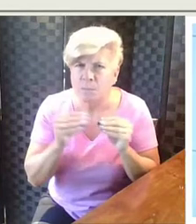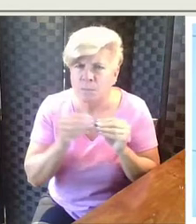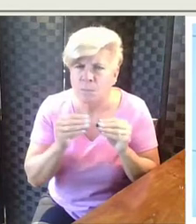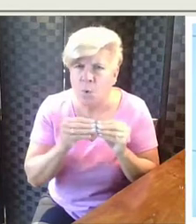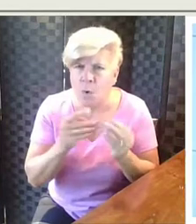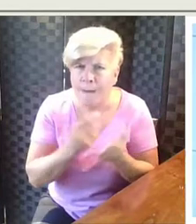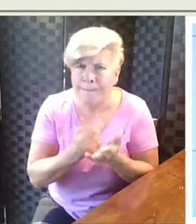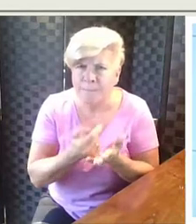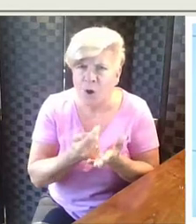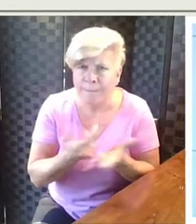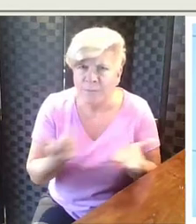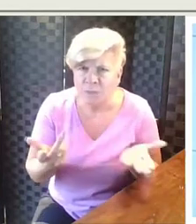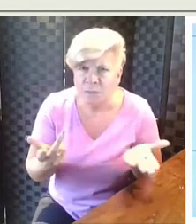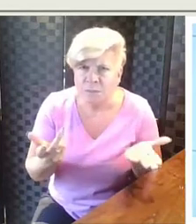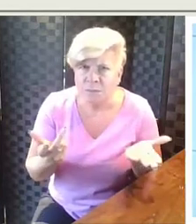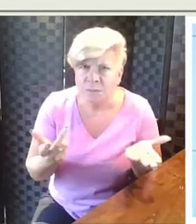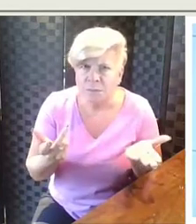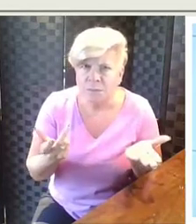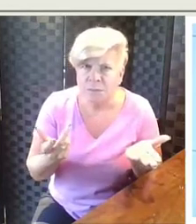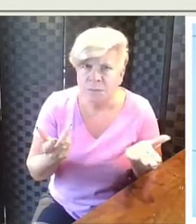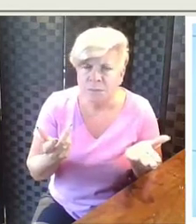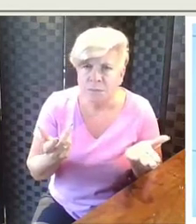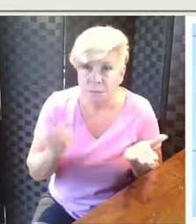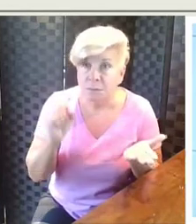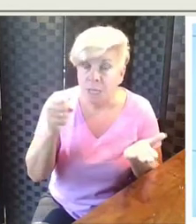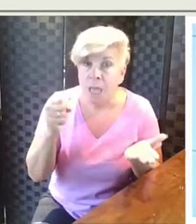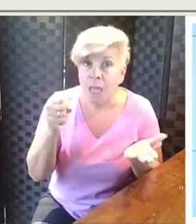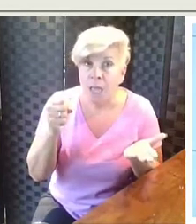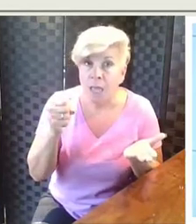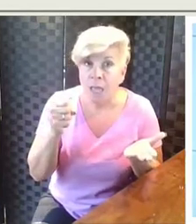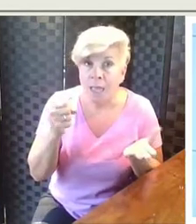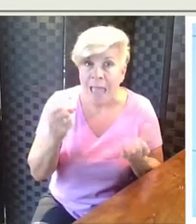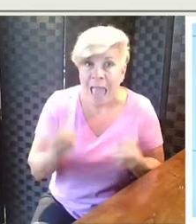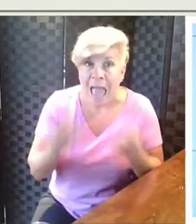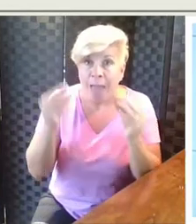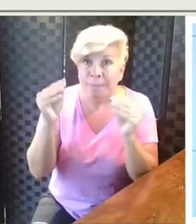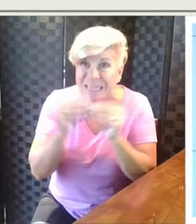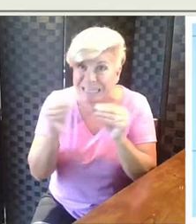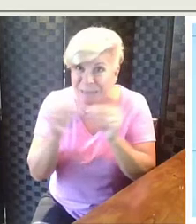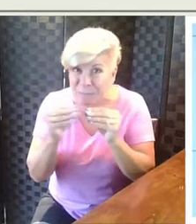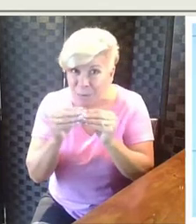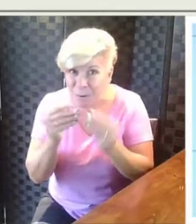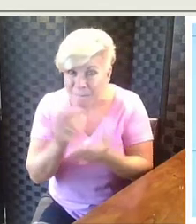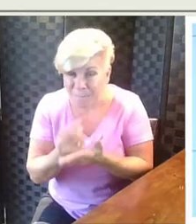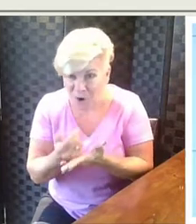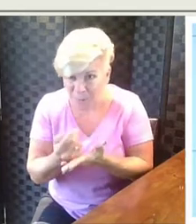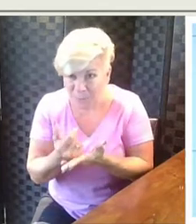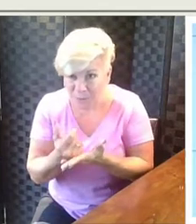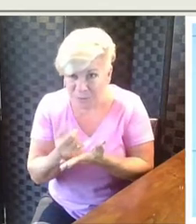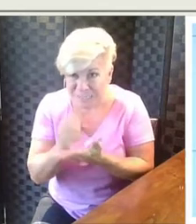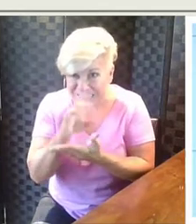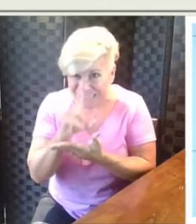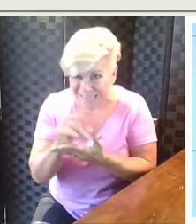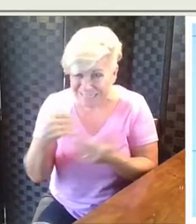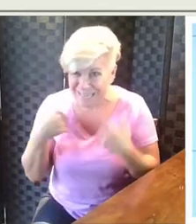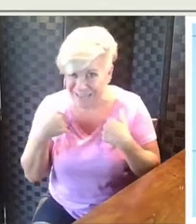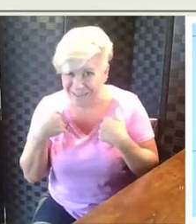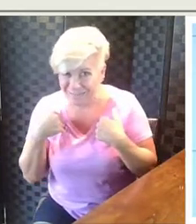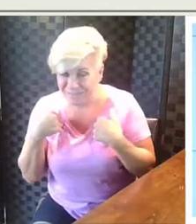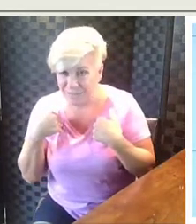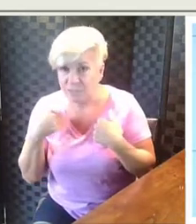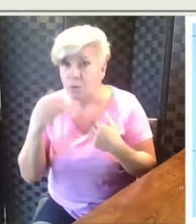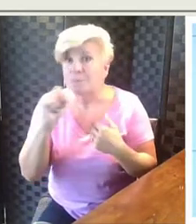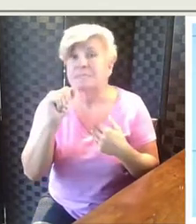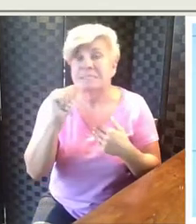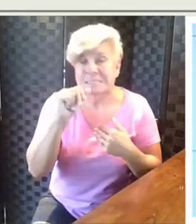tell just from this question? Yes, it says how many more marbles does Sandy have? So that means we know